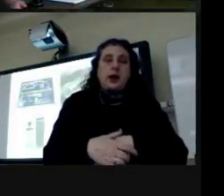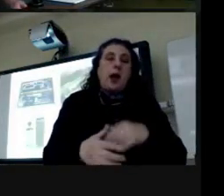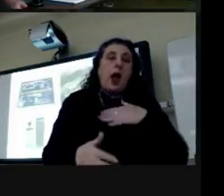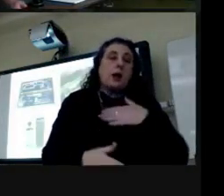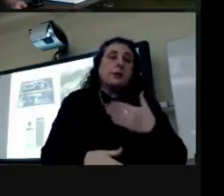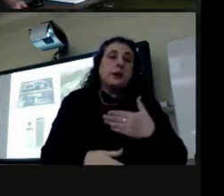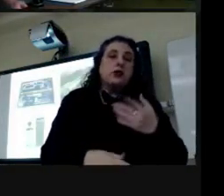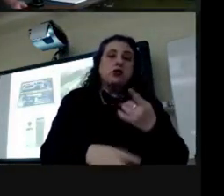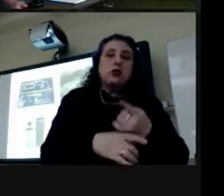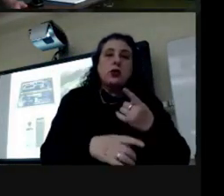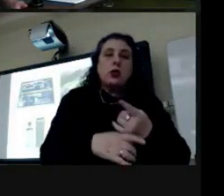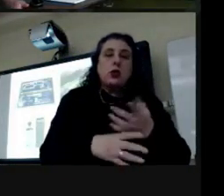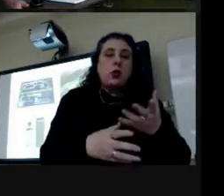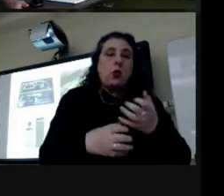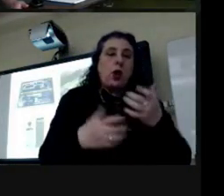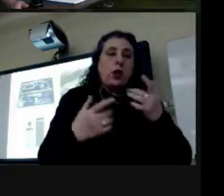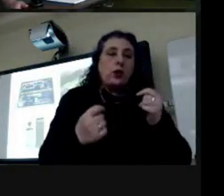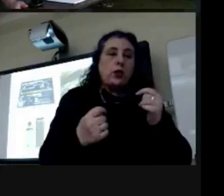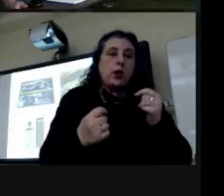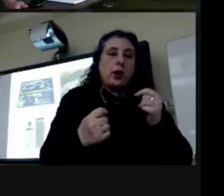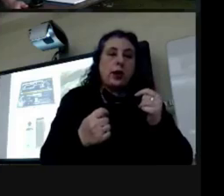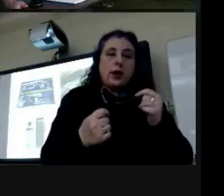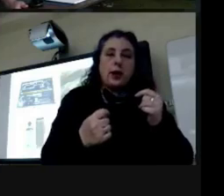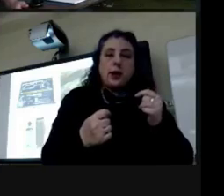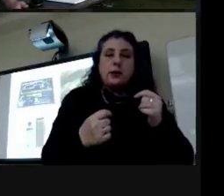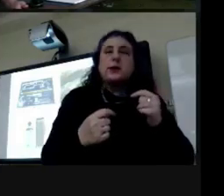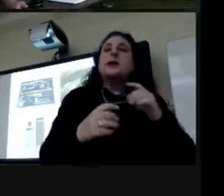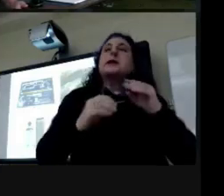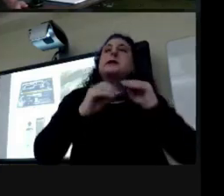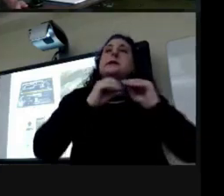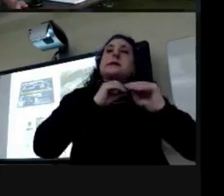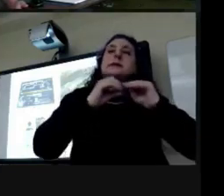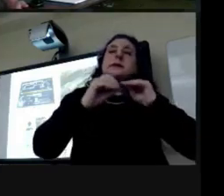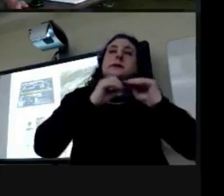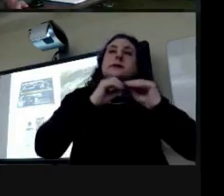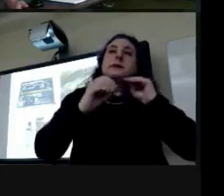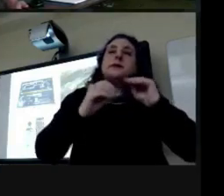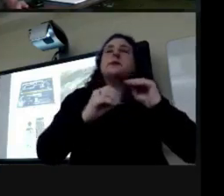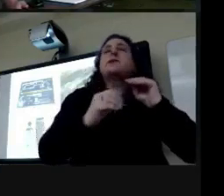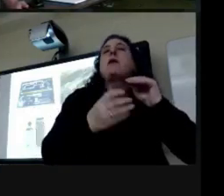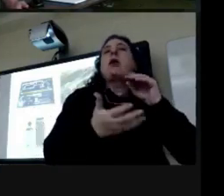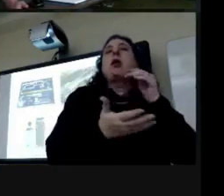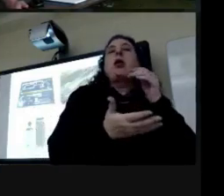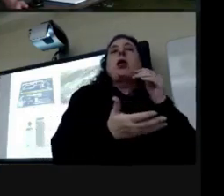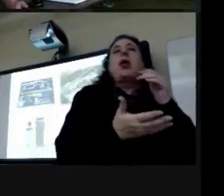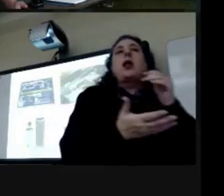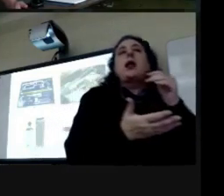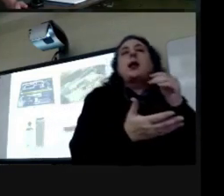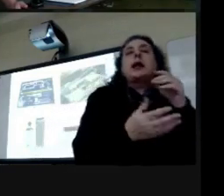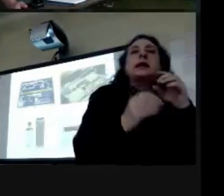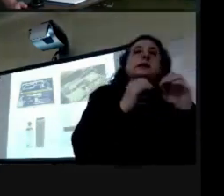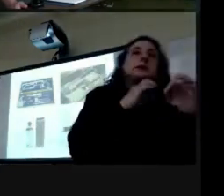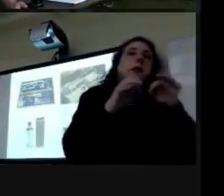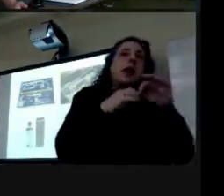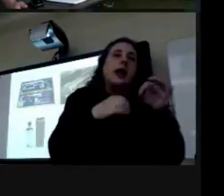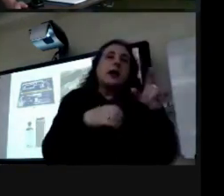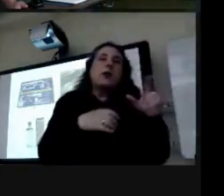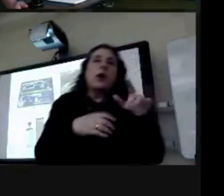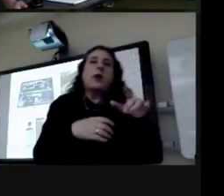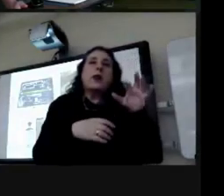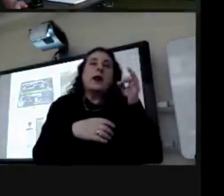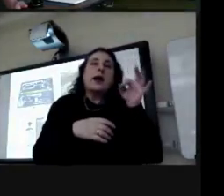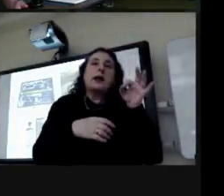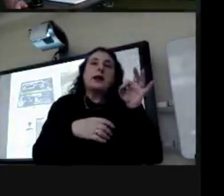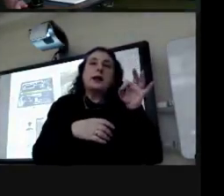admit but i do want to try and rehabilitate the 19th century position a little bit um at least the well